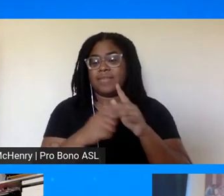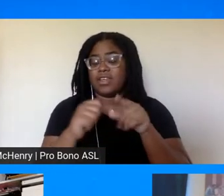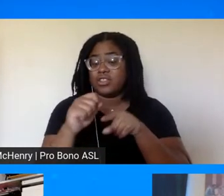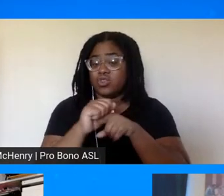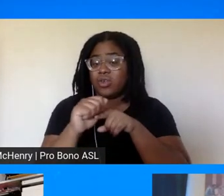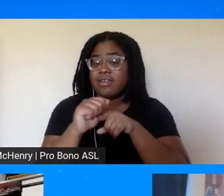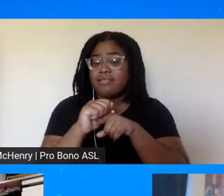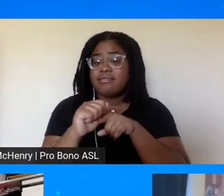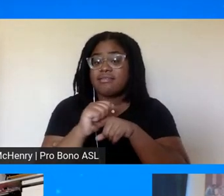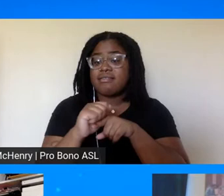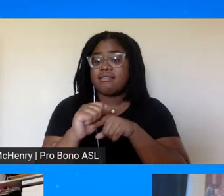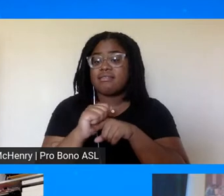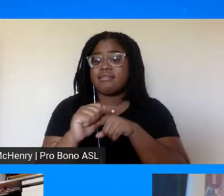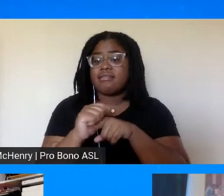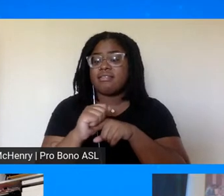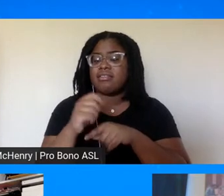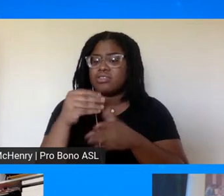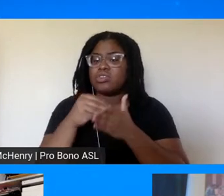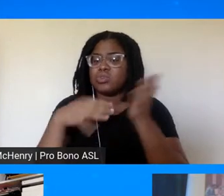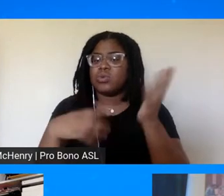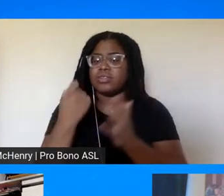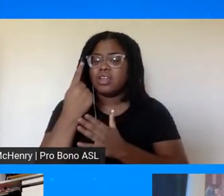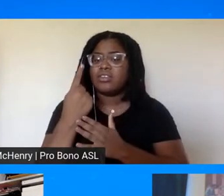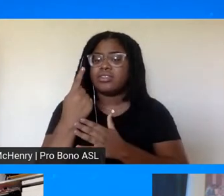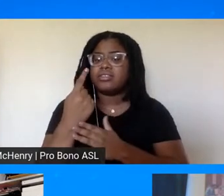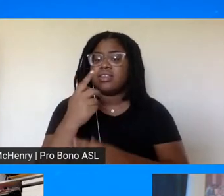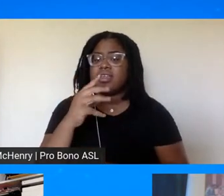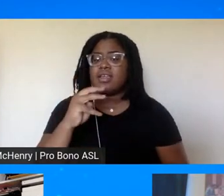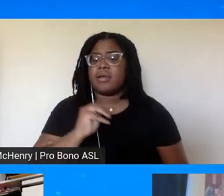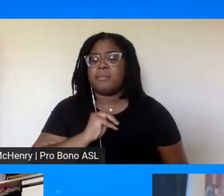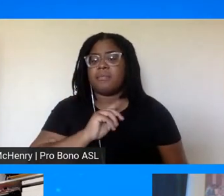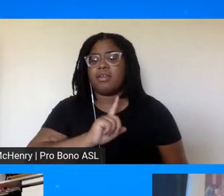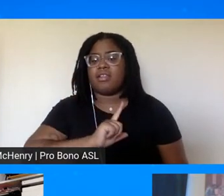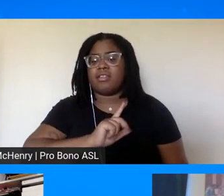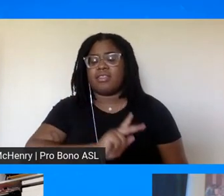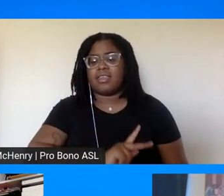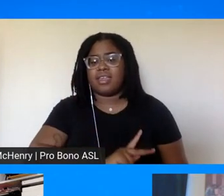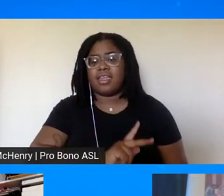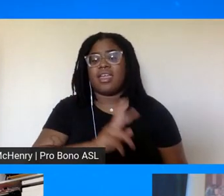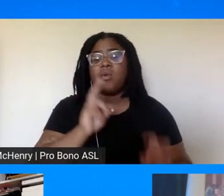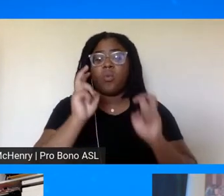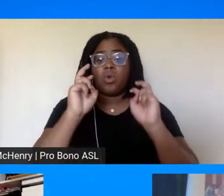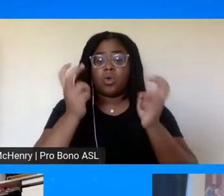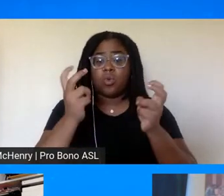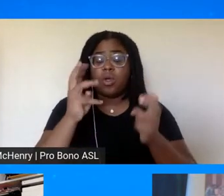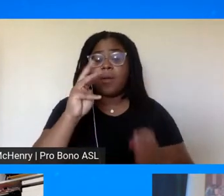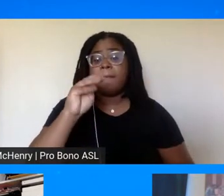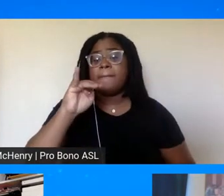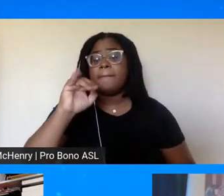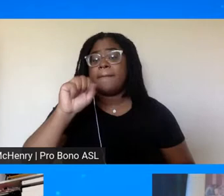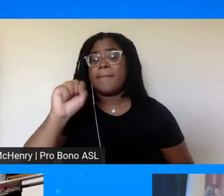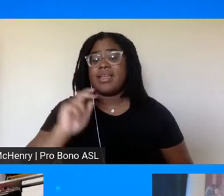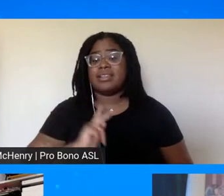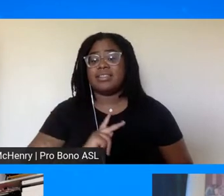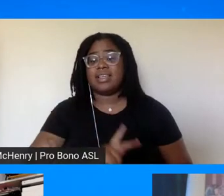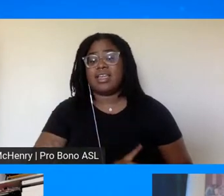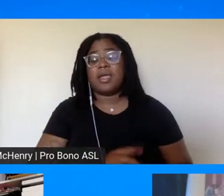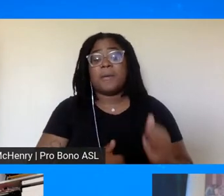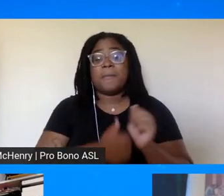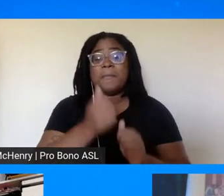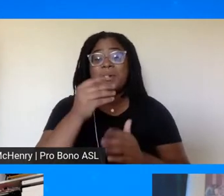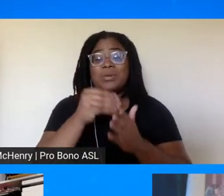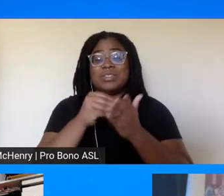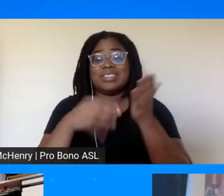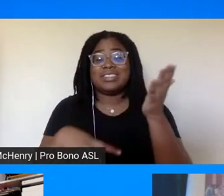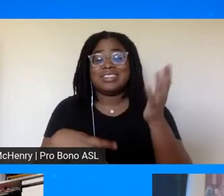students understood what Dr. King was talking about. But I will quote from Mrs. King, because I'm talking to most of the students now, and they think that we fixed